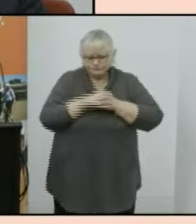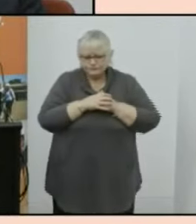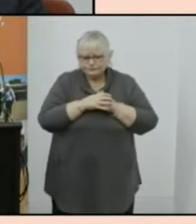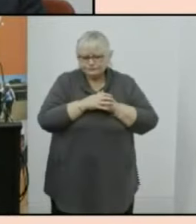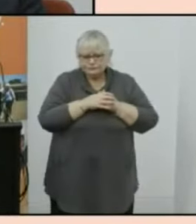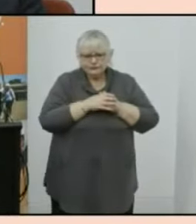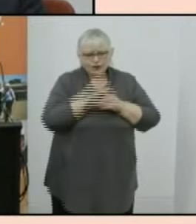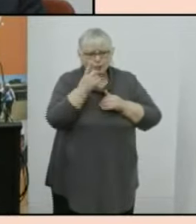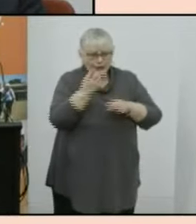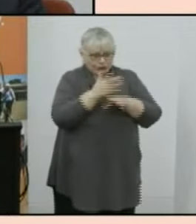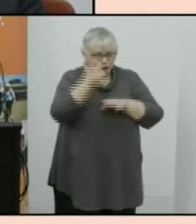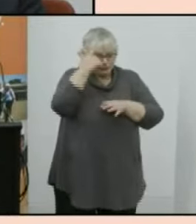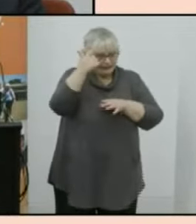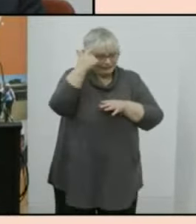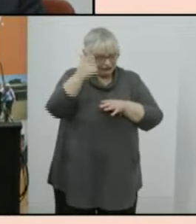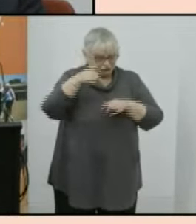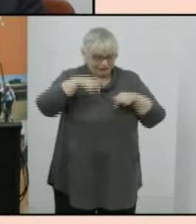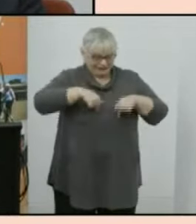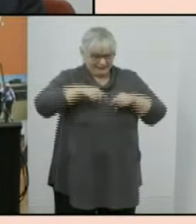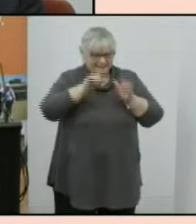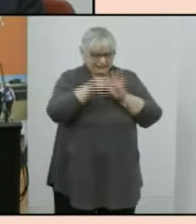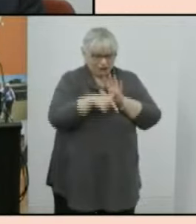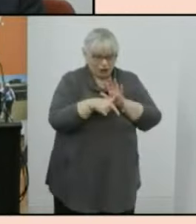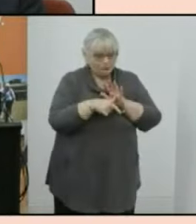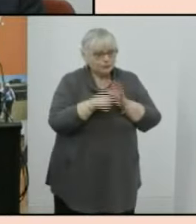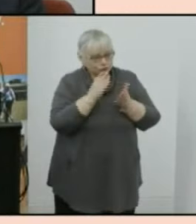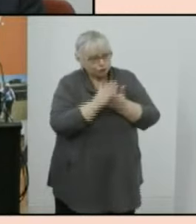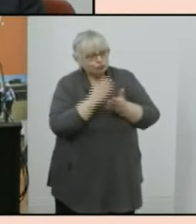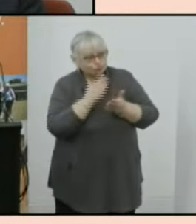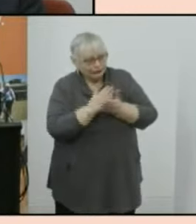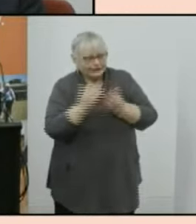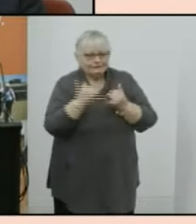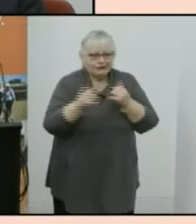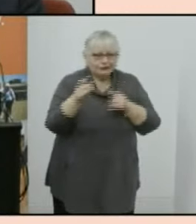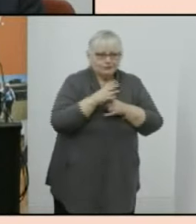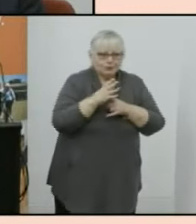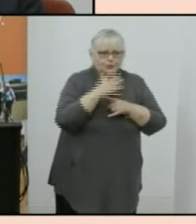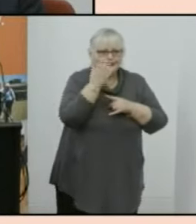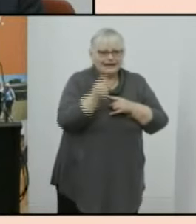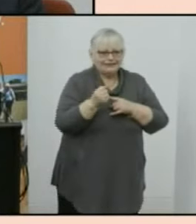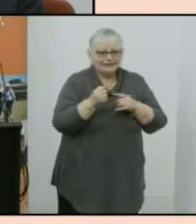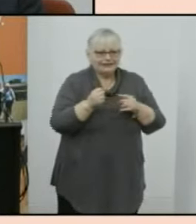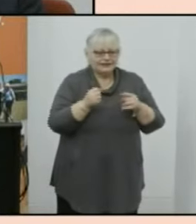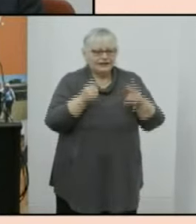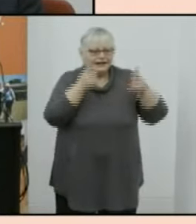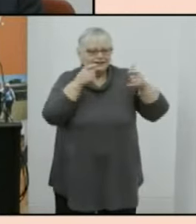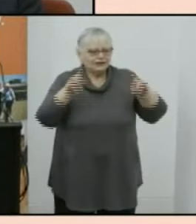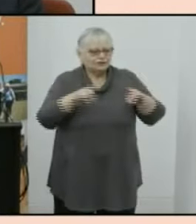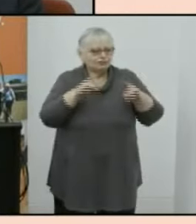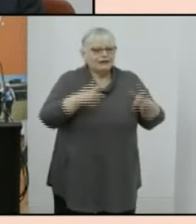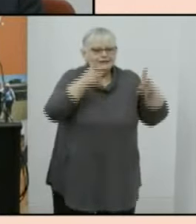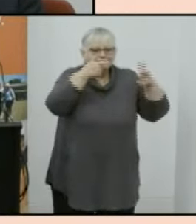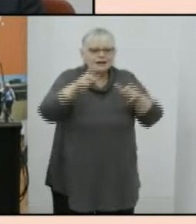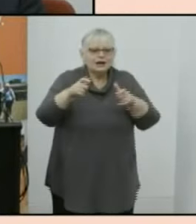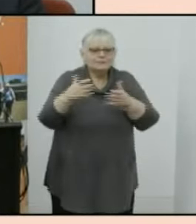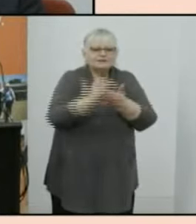one of the innovations this time which was extraordinarily important was having the Australian Cyber Security Centre